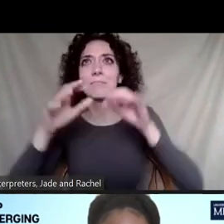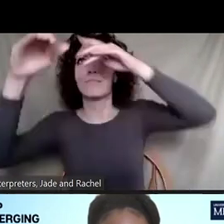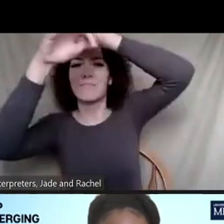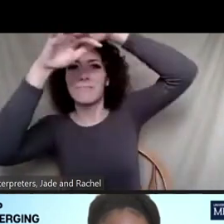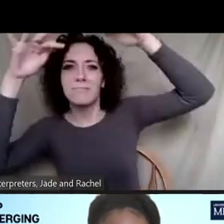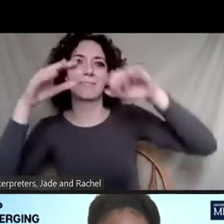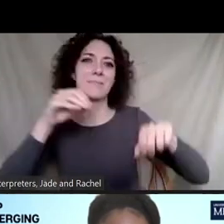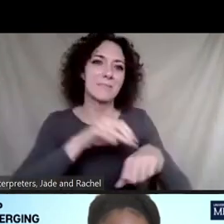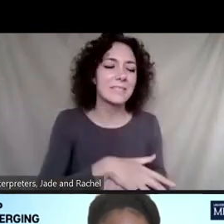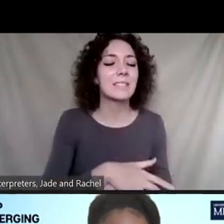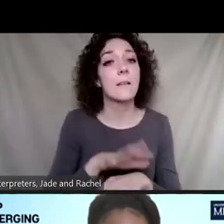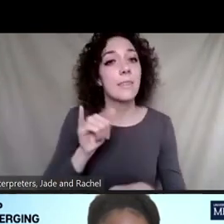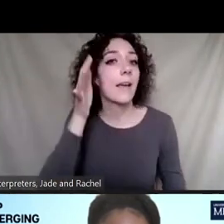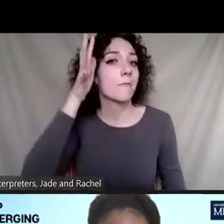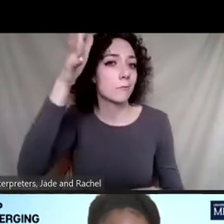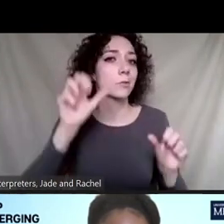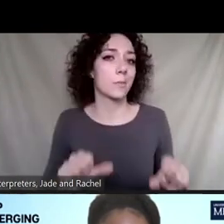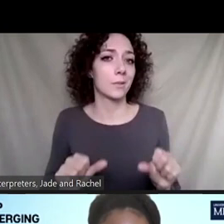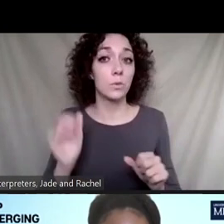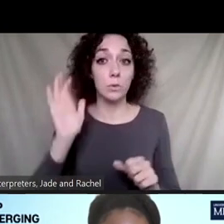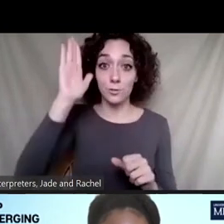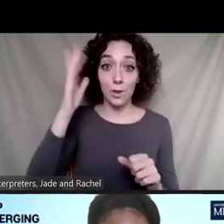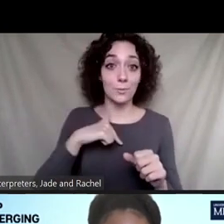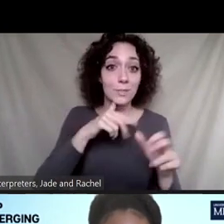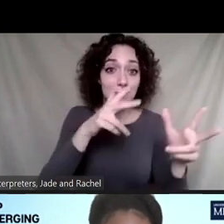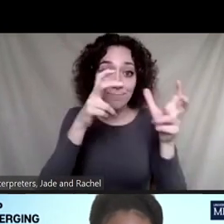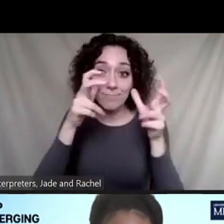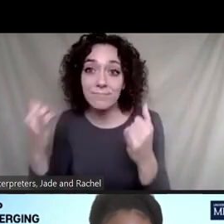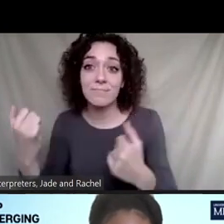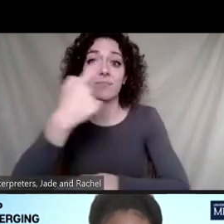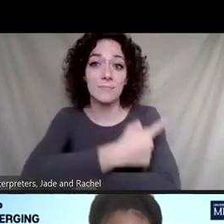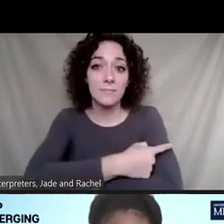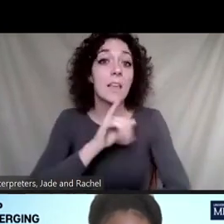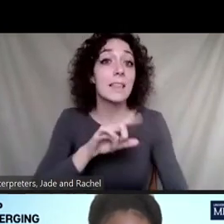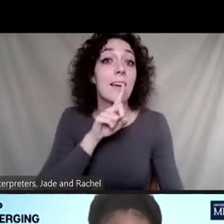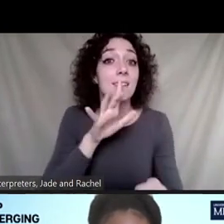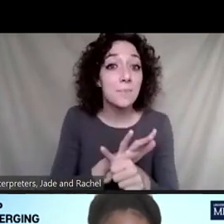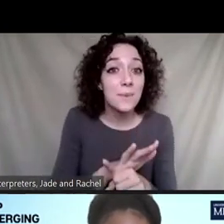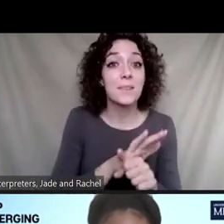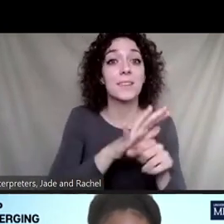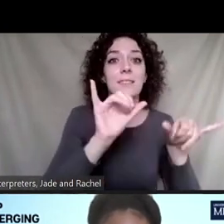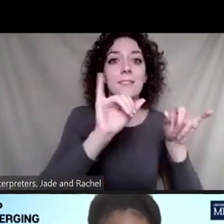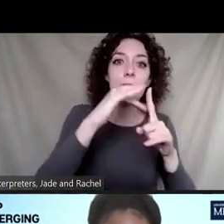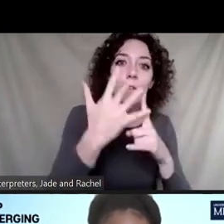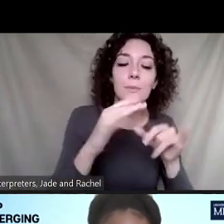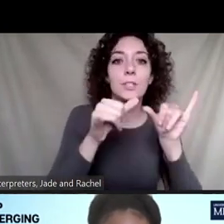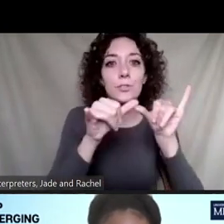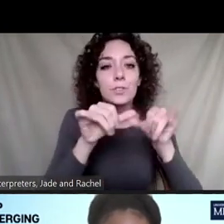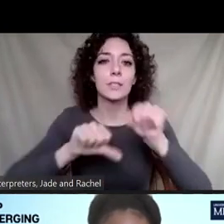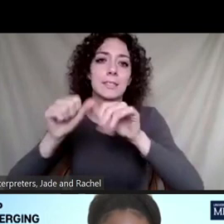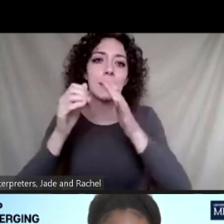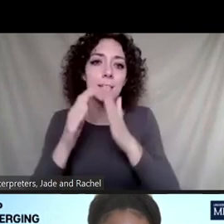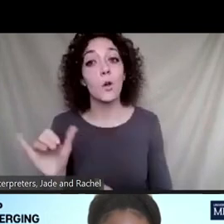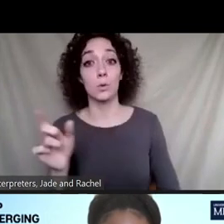possible given the talks we heard today and commitment from environmental engineers and scientists and everyday citizens like all of you listening.